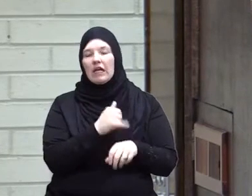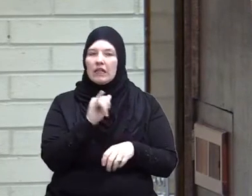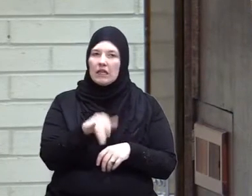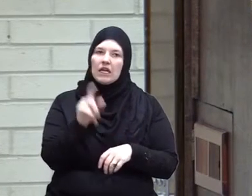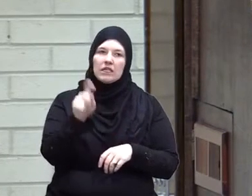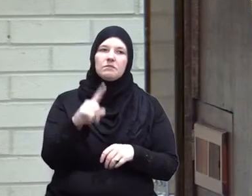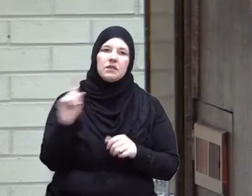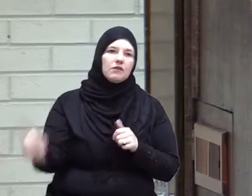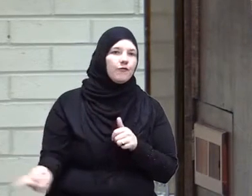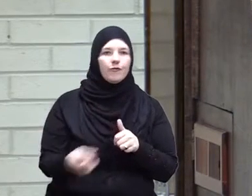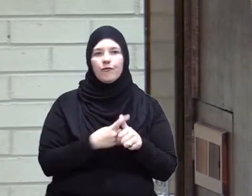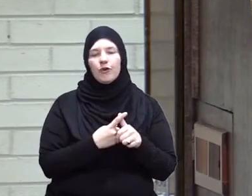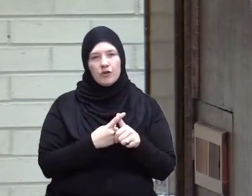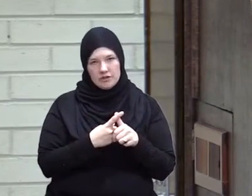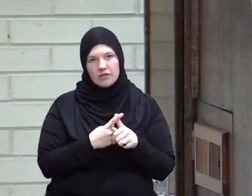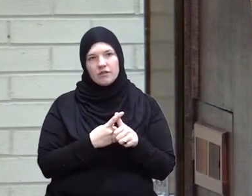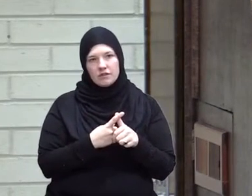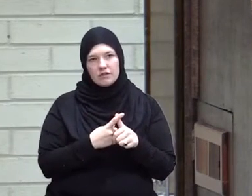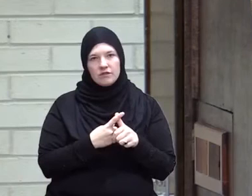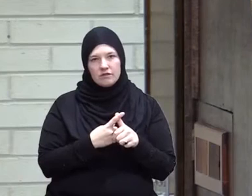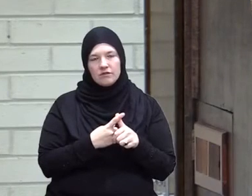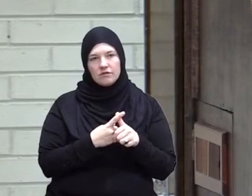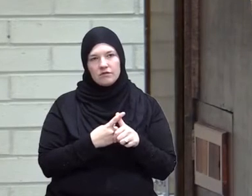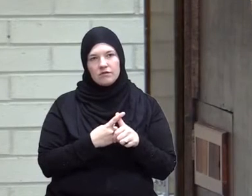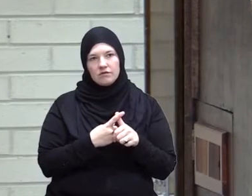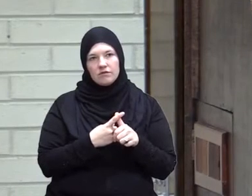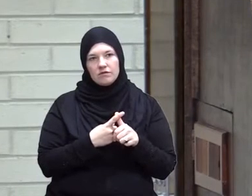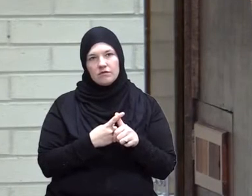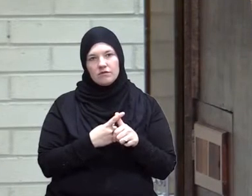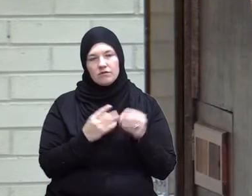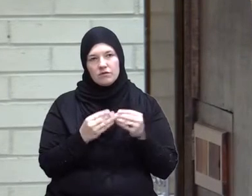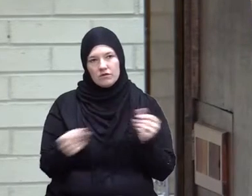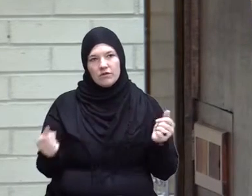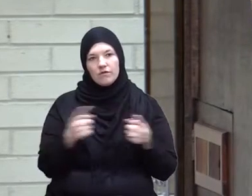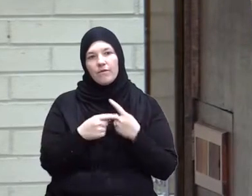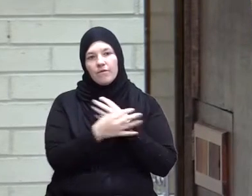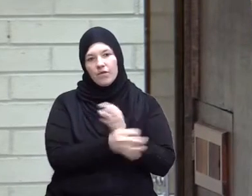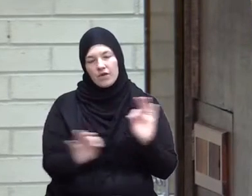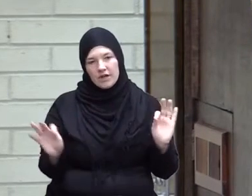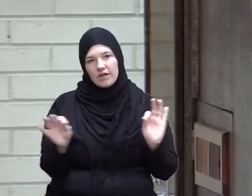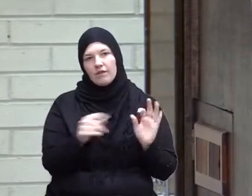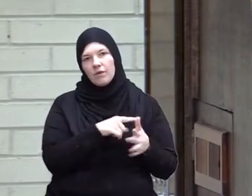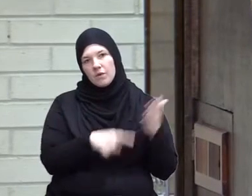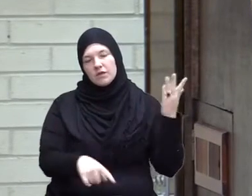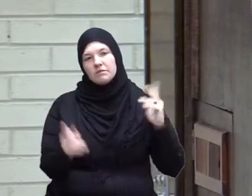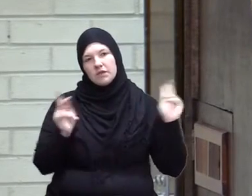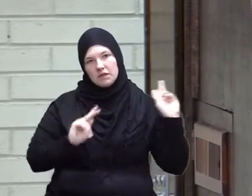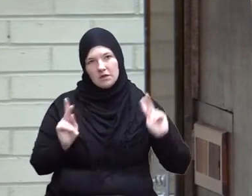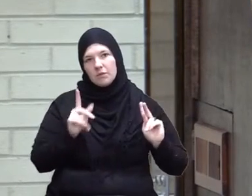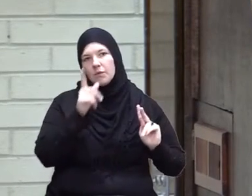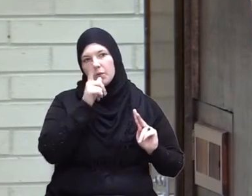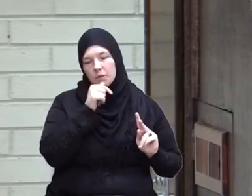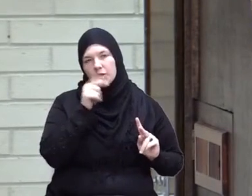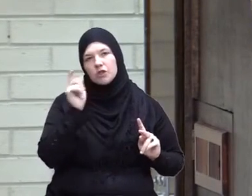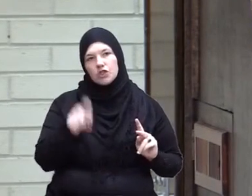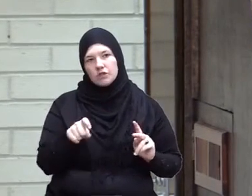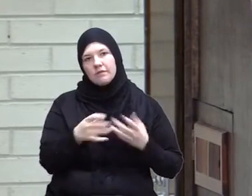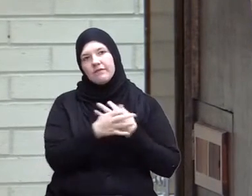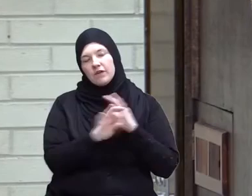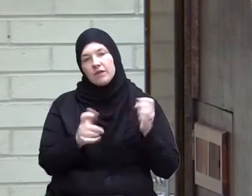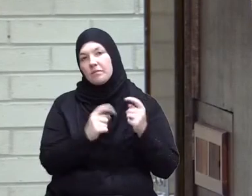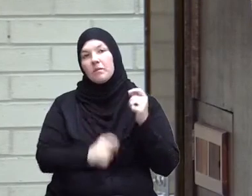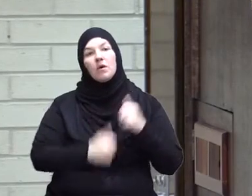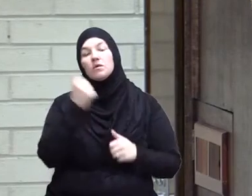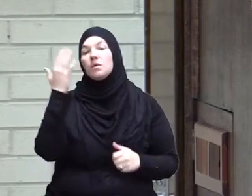to be the first business order that we to free those people who deserve freedom the